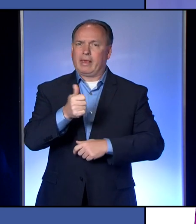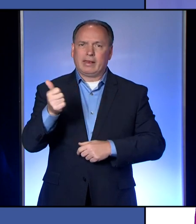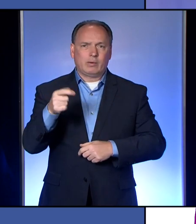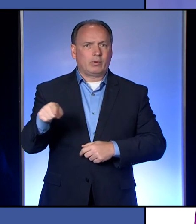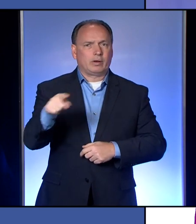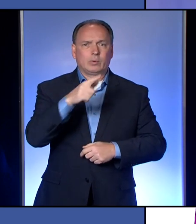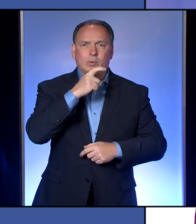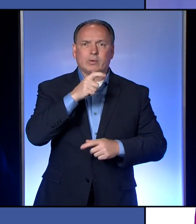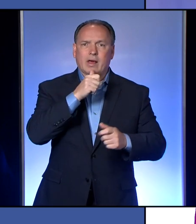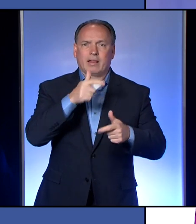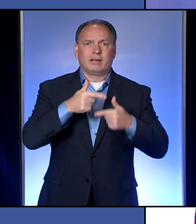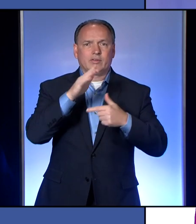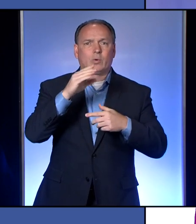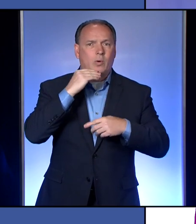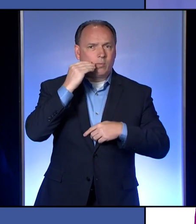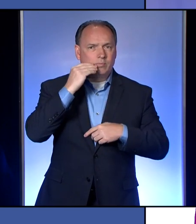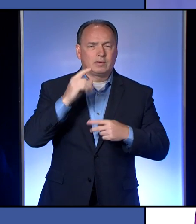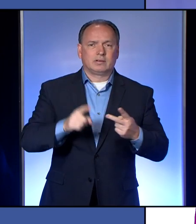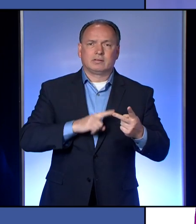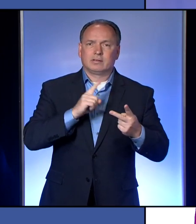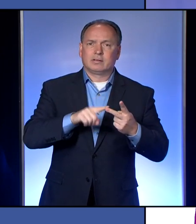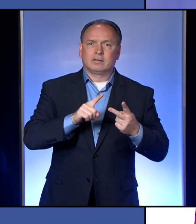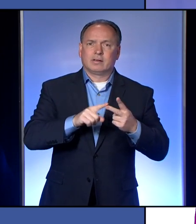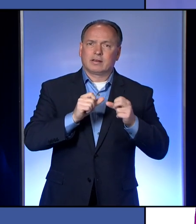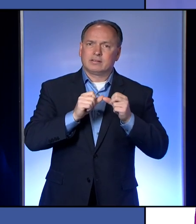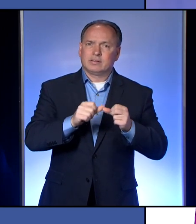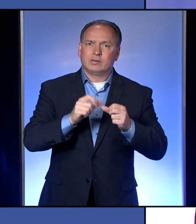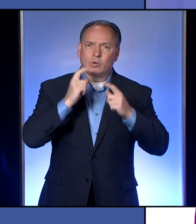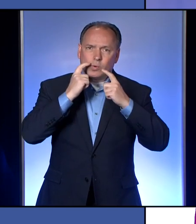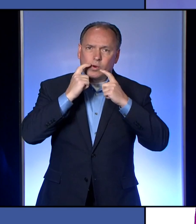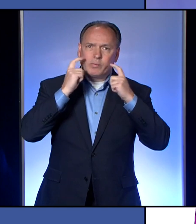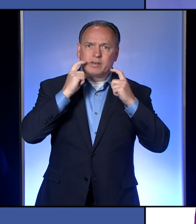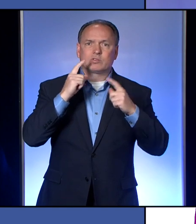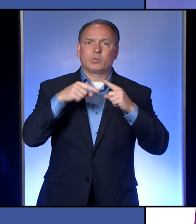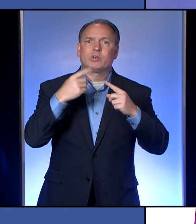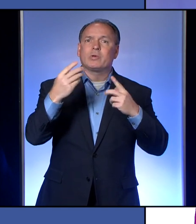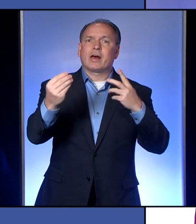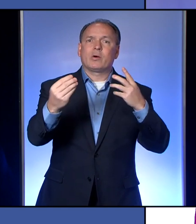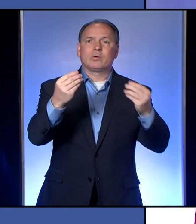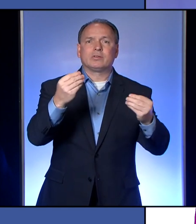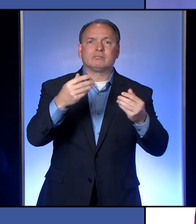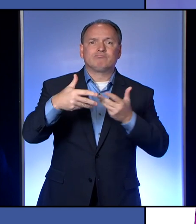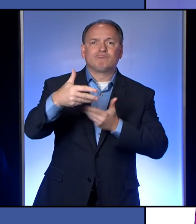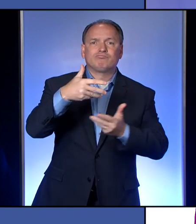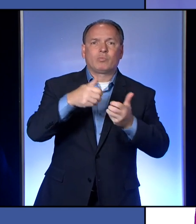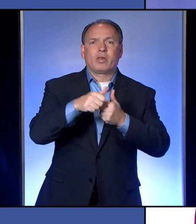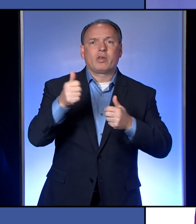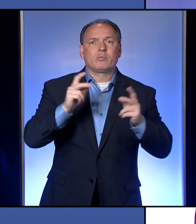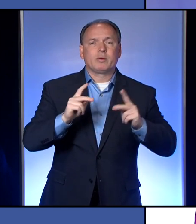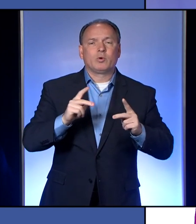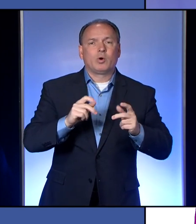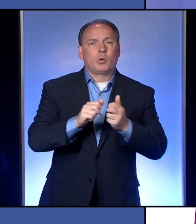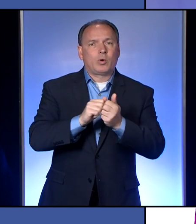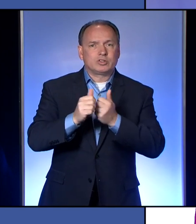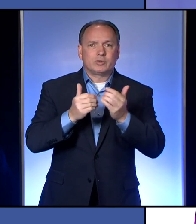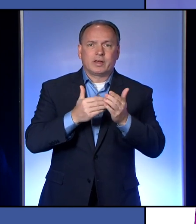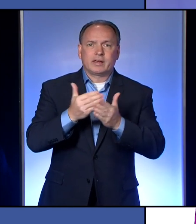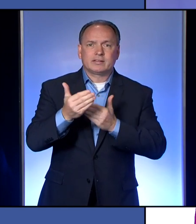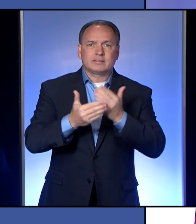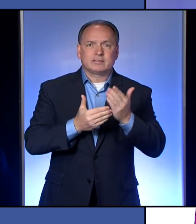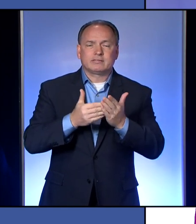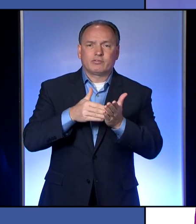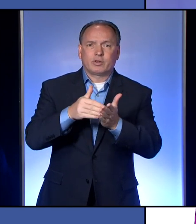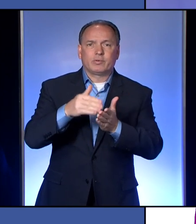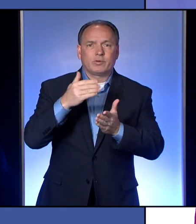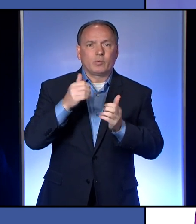continue to wear a mask when you are out of your home around other people. Wash your hands frequently with soap for at least